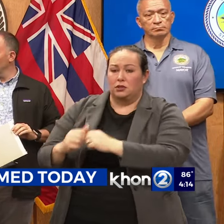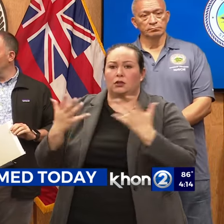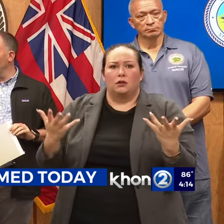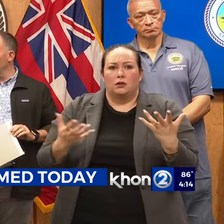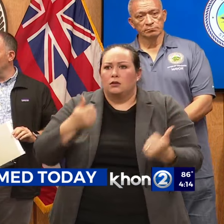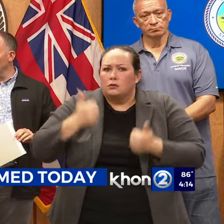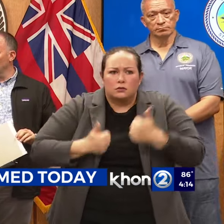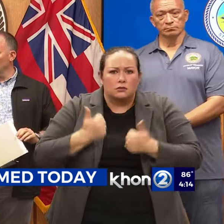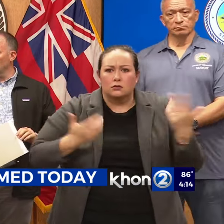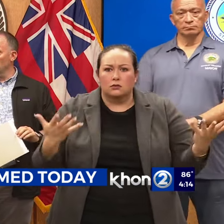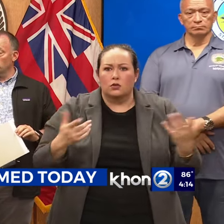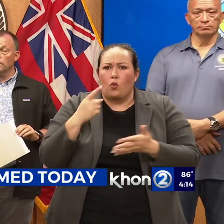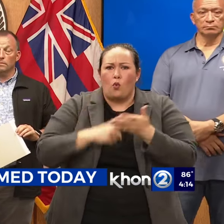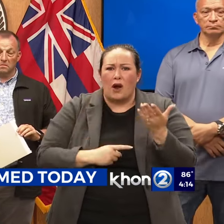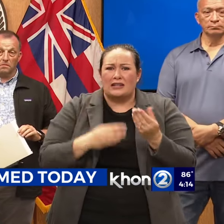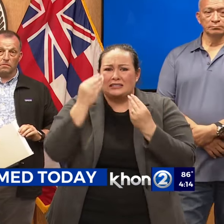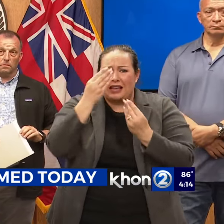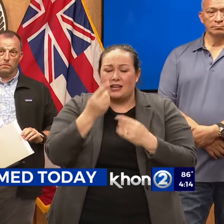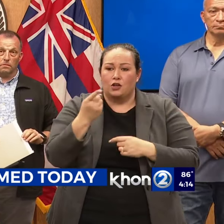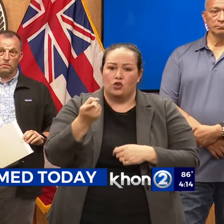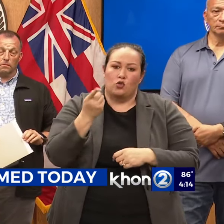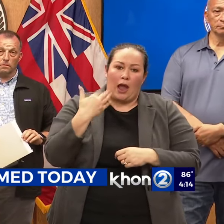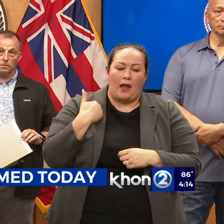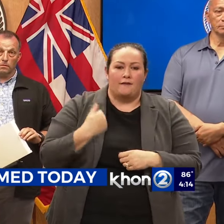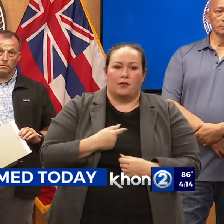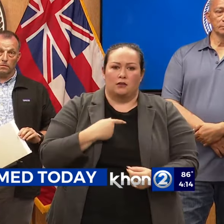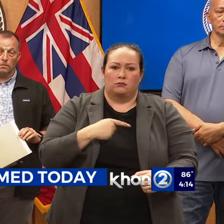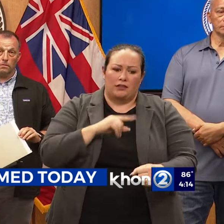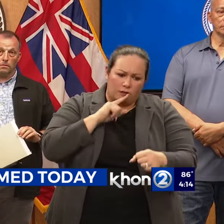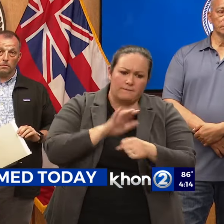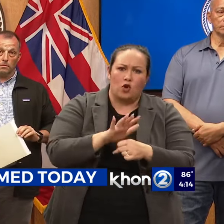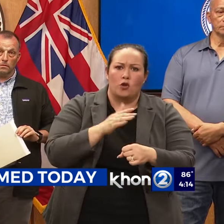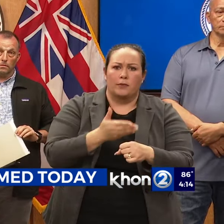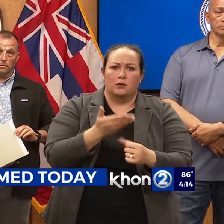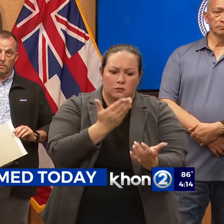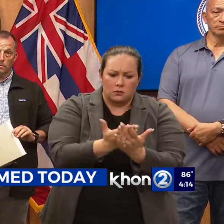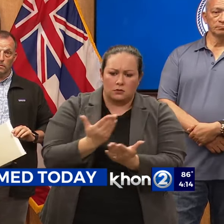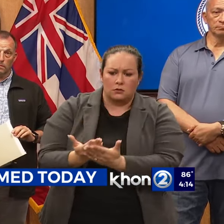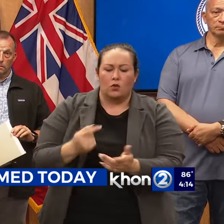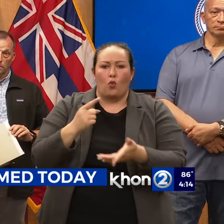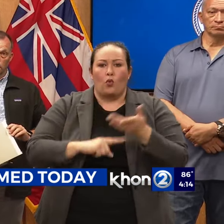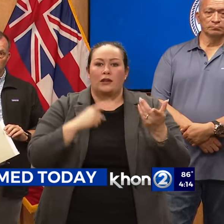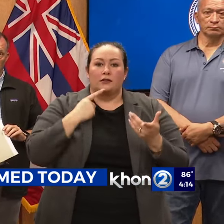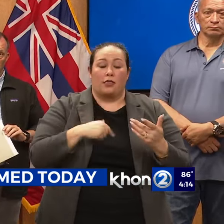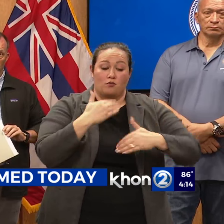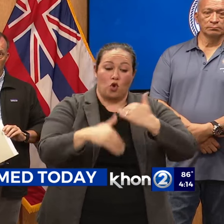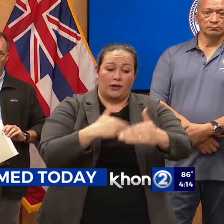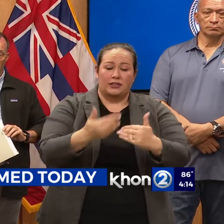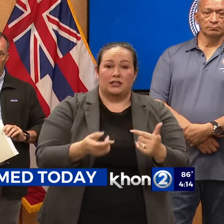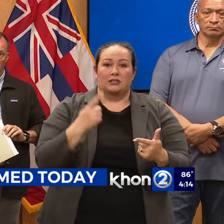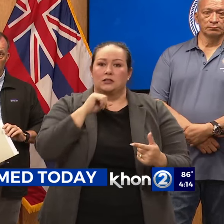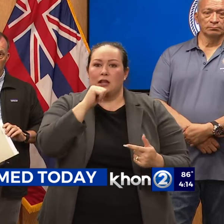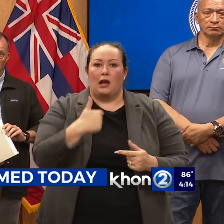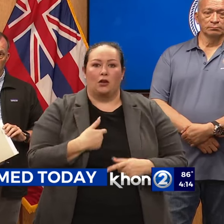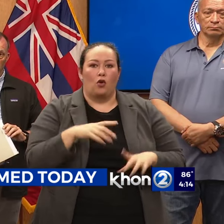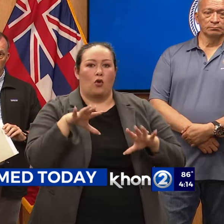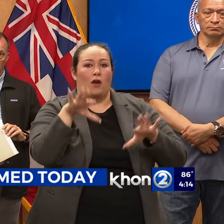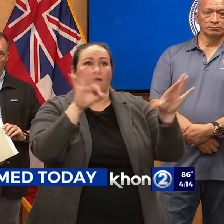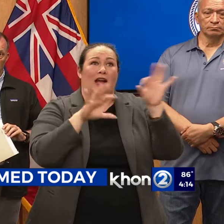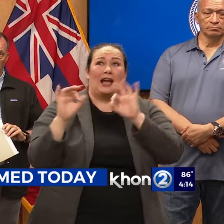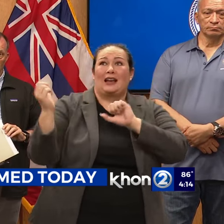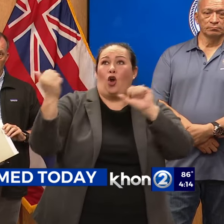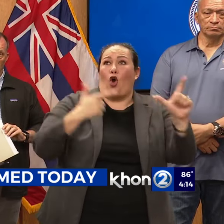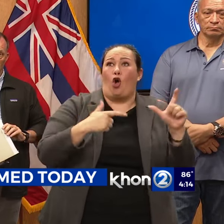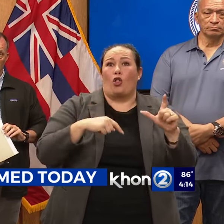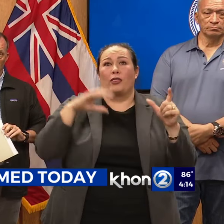So, what data do you have this firm and what is the process you're going to go through, other than trying to find all the missing people that